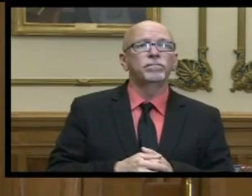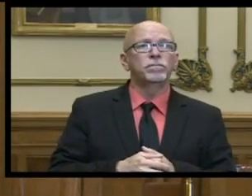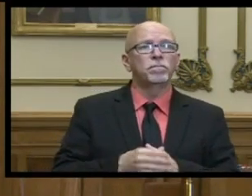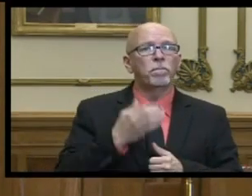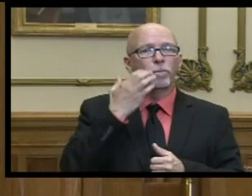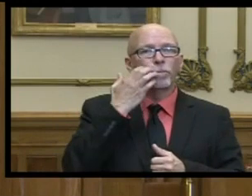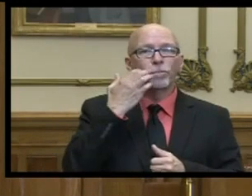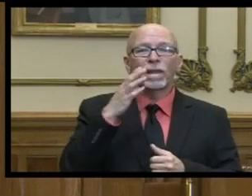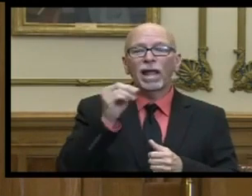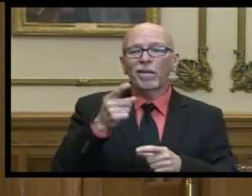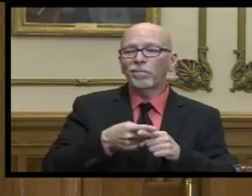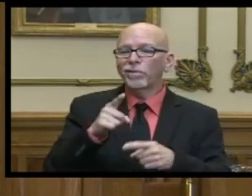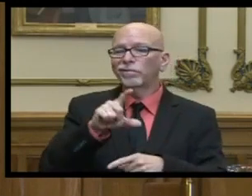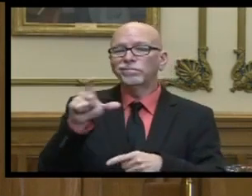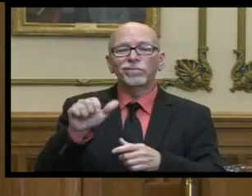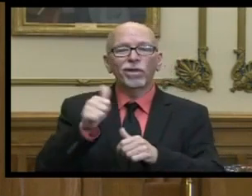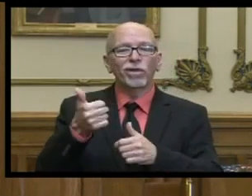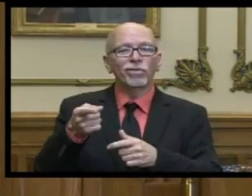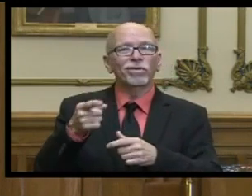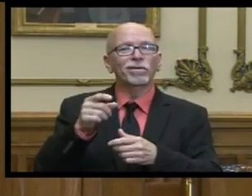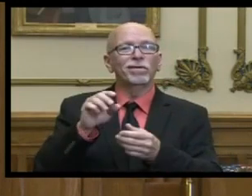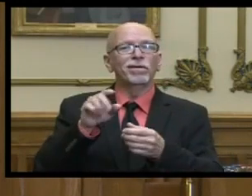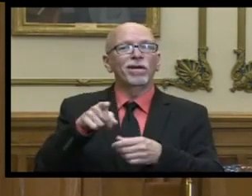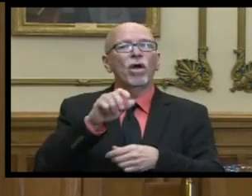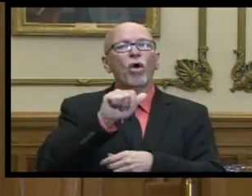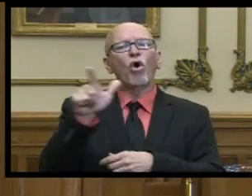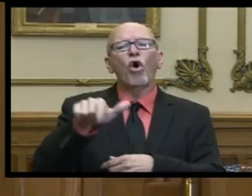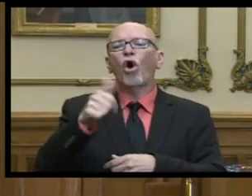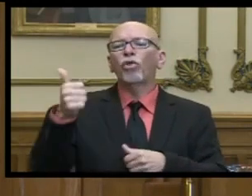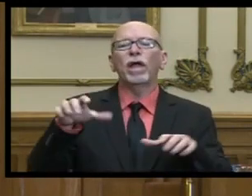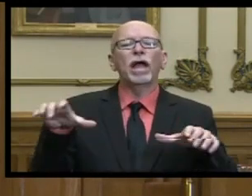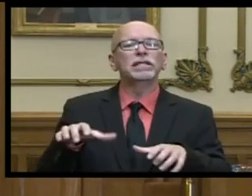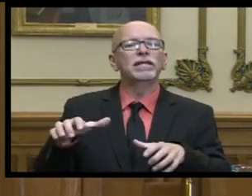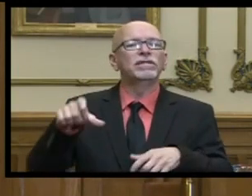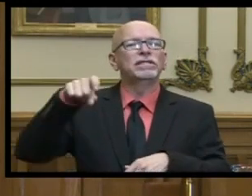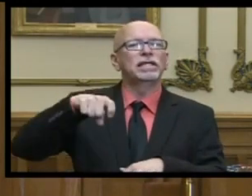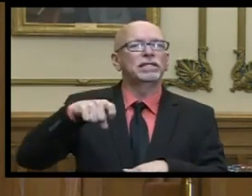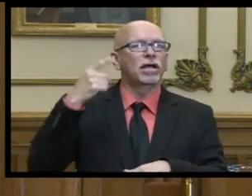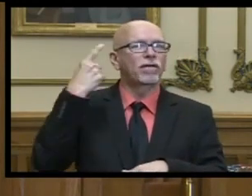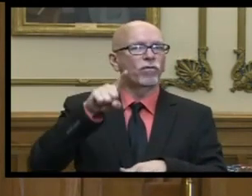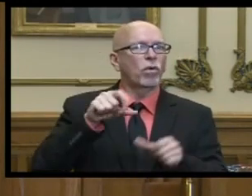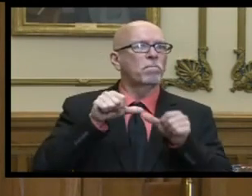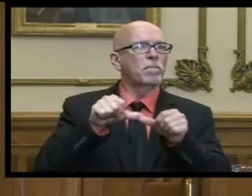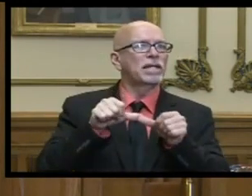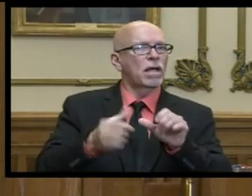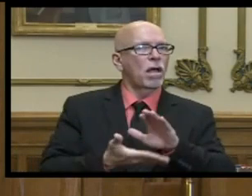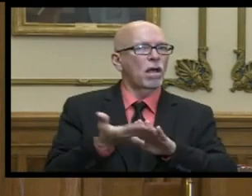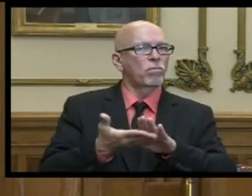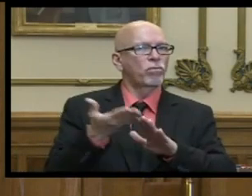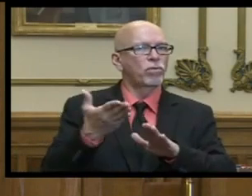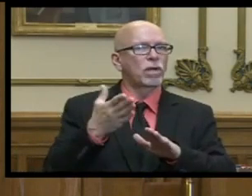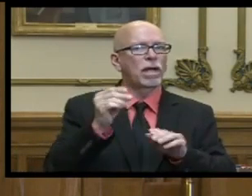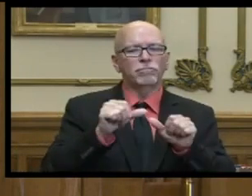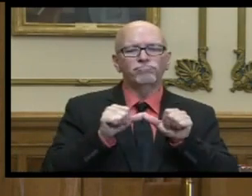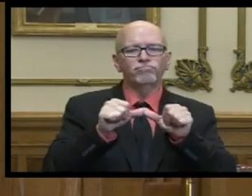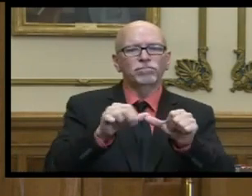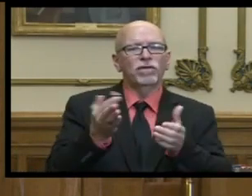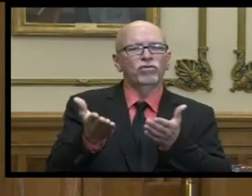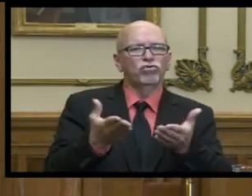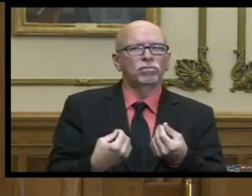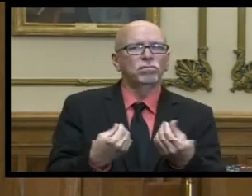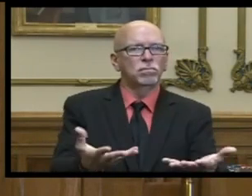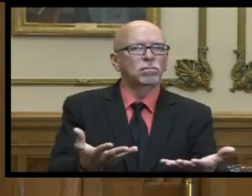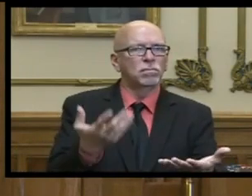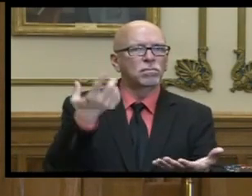then catch-all i use number 12 all other activities that are necessary to maintain the operation of and continuity of services